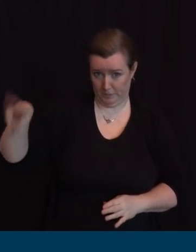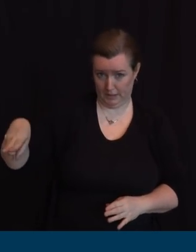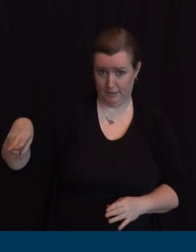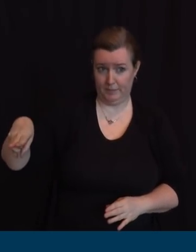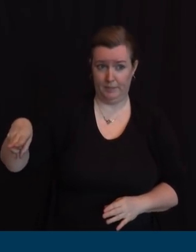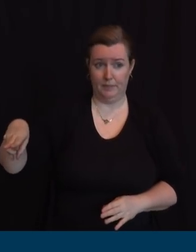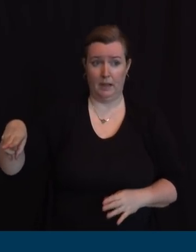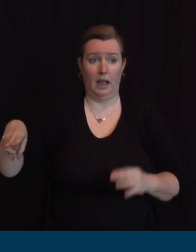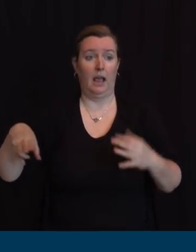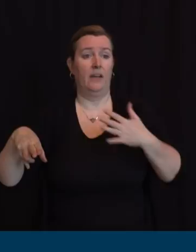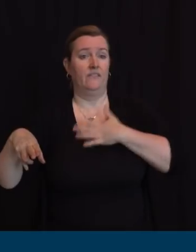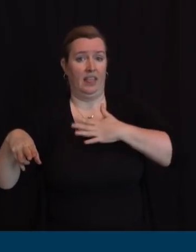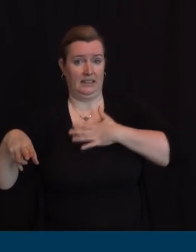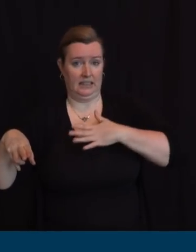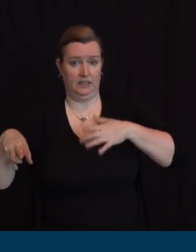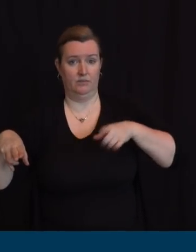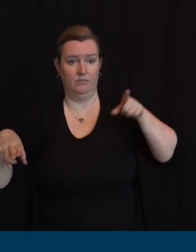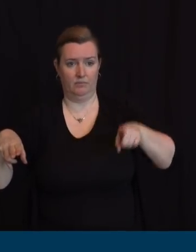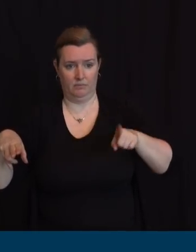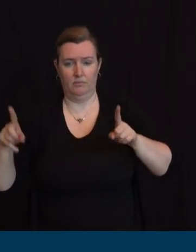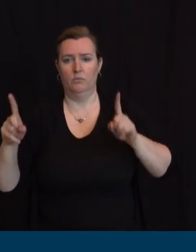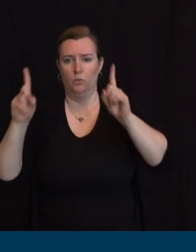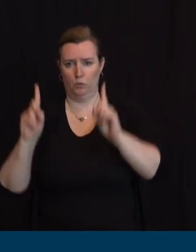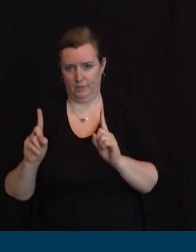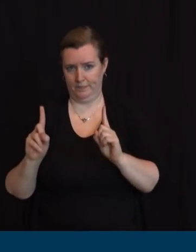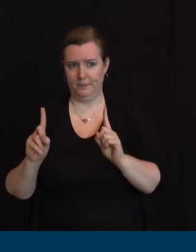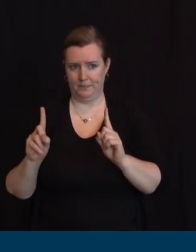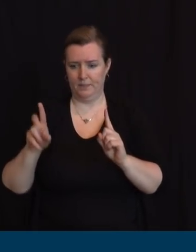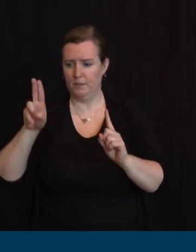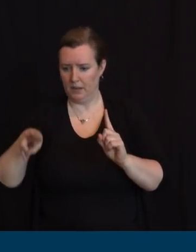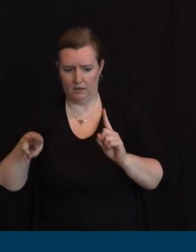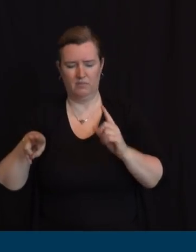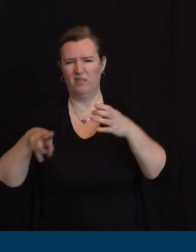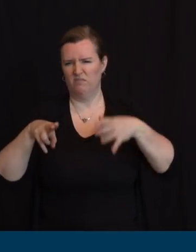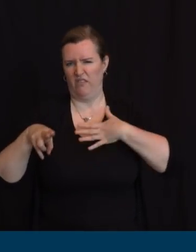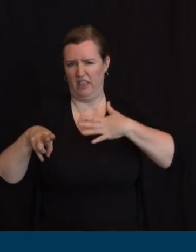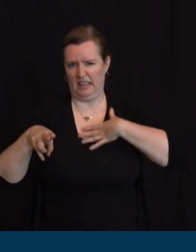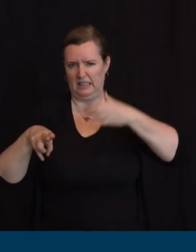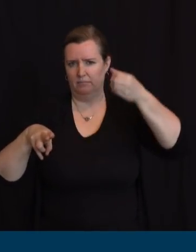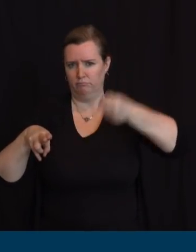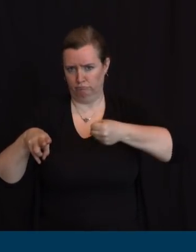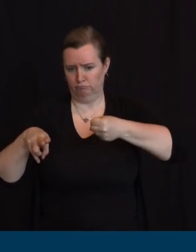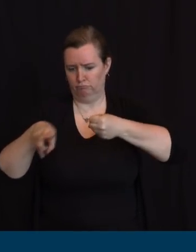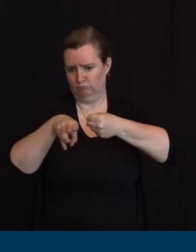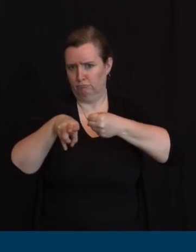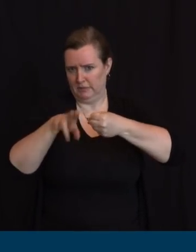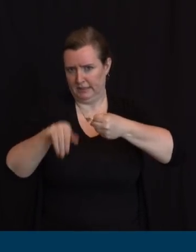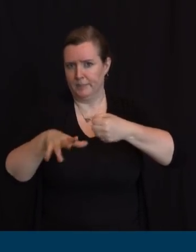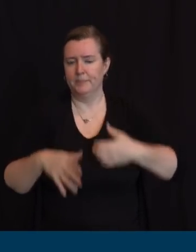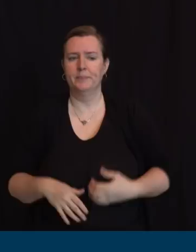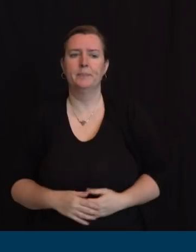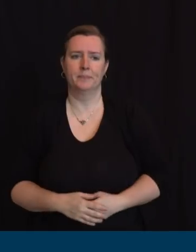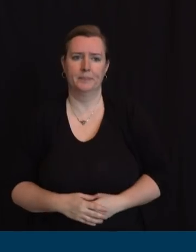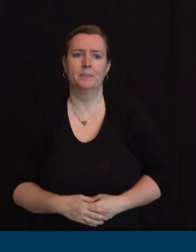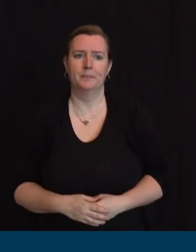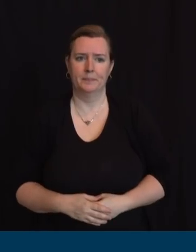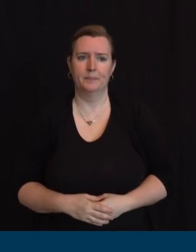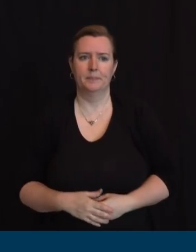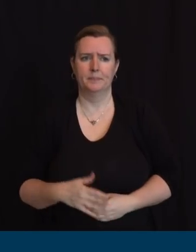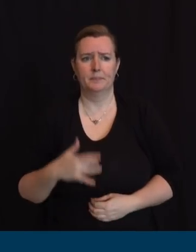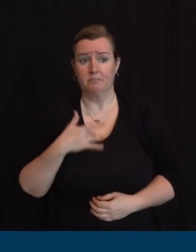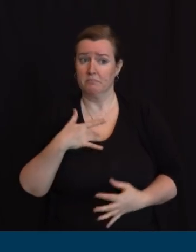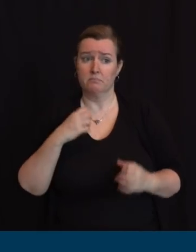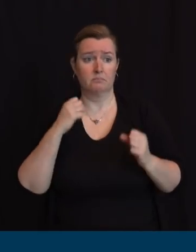ventilator so I still feel strongly about that we need four thousand and then some in reserve and